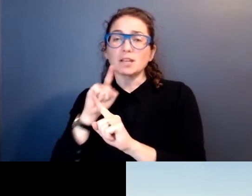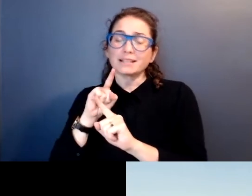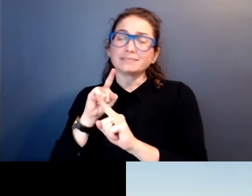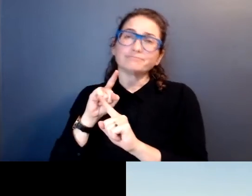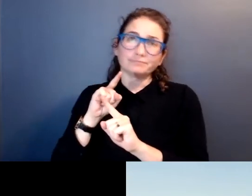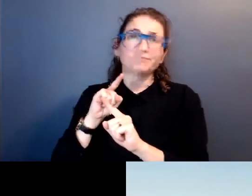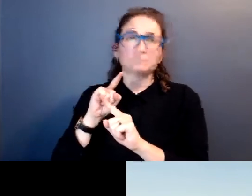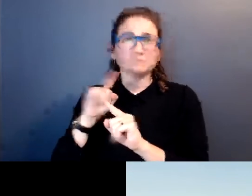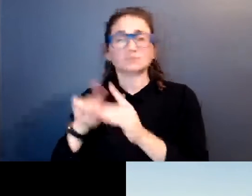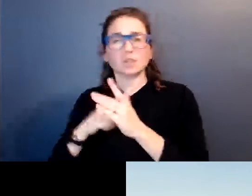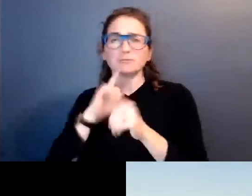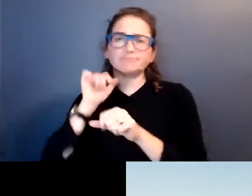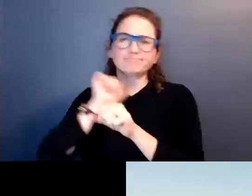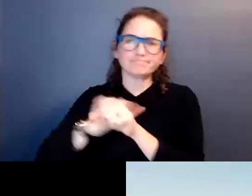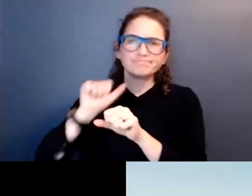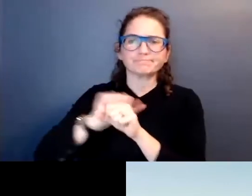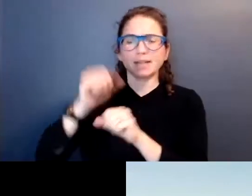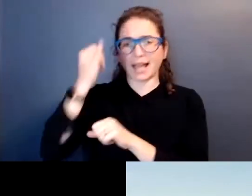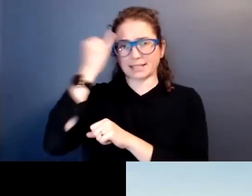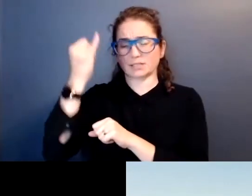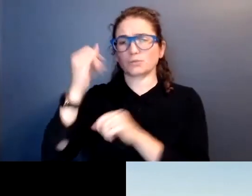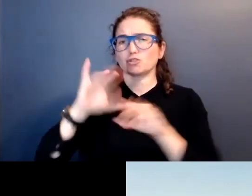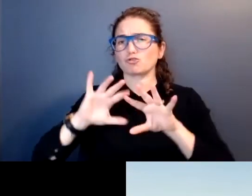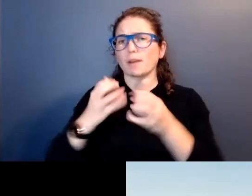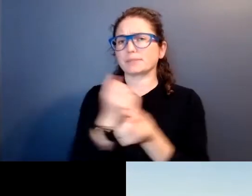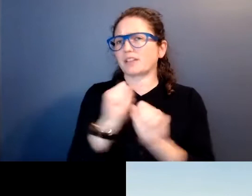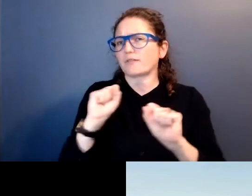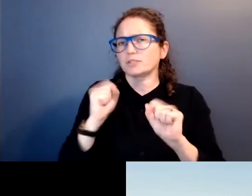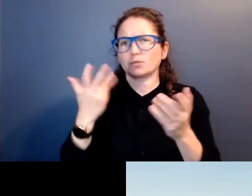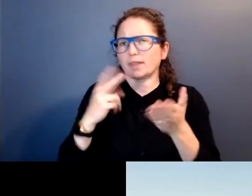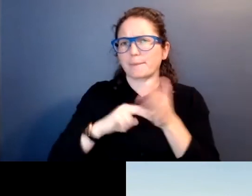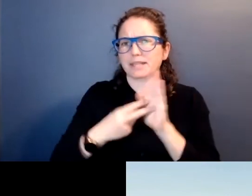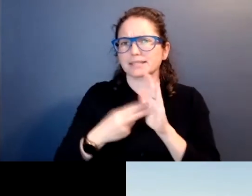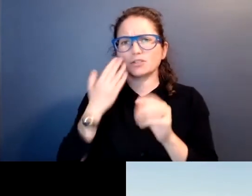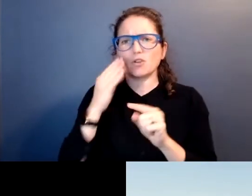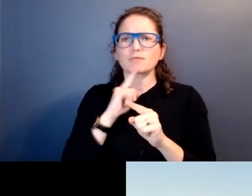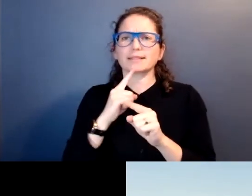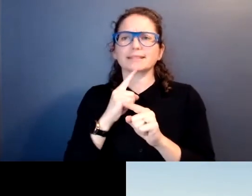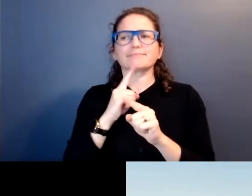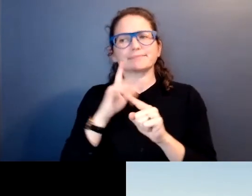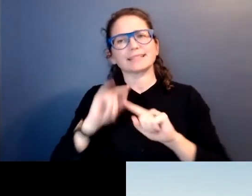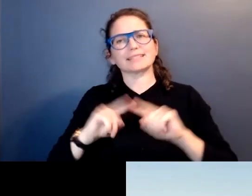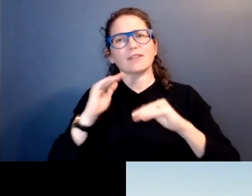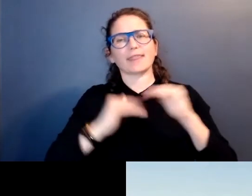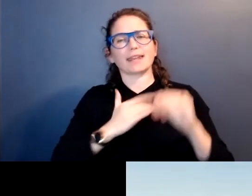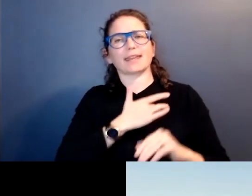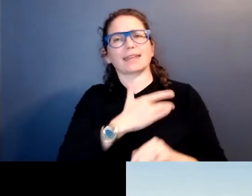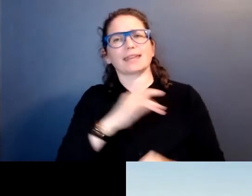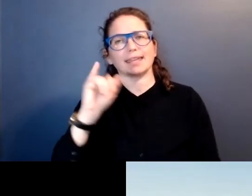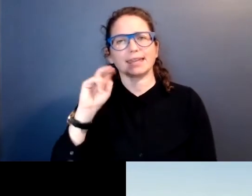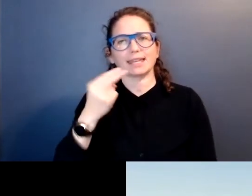working on the idea of what tribal sovereignty was and making it very different from inherent sovereignty.